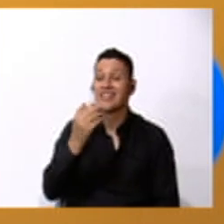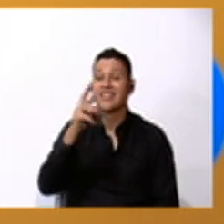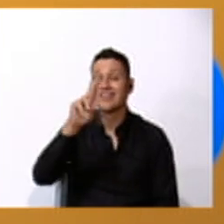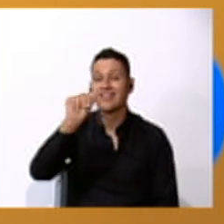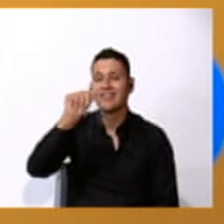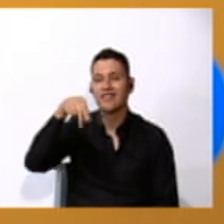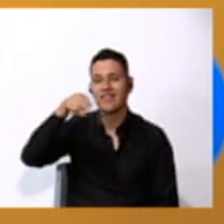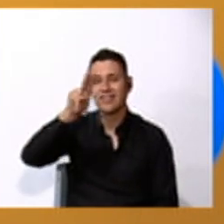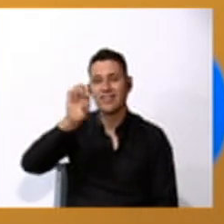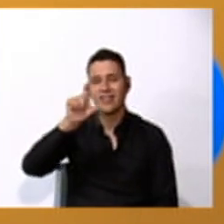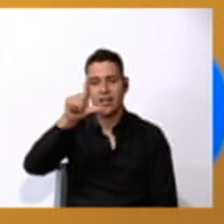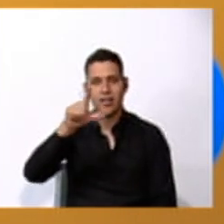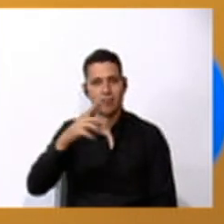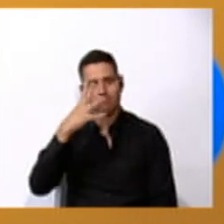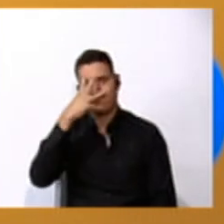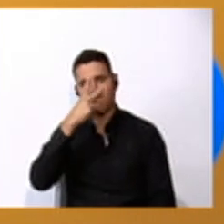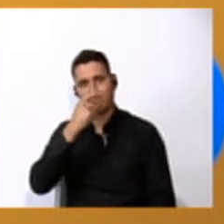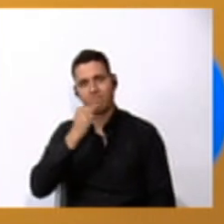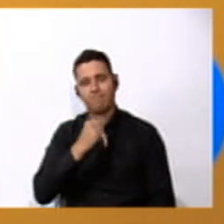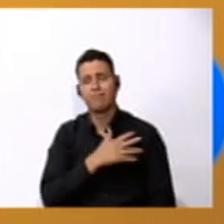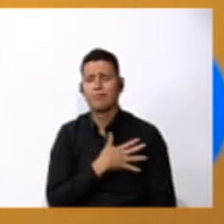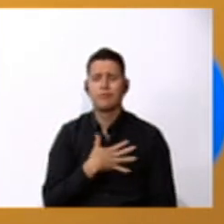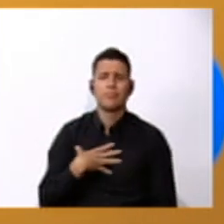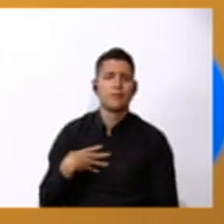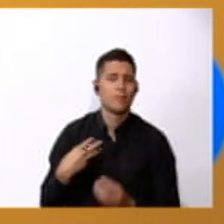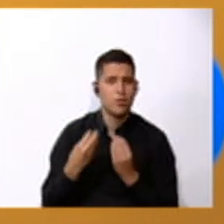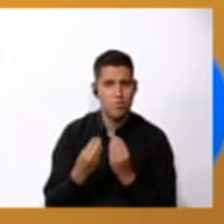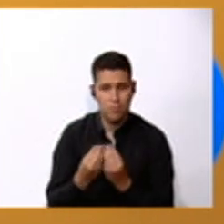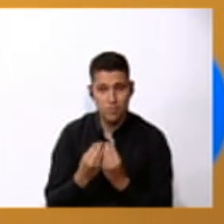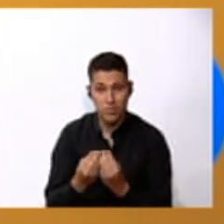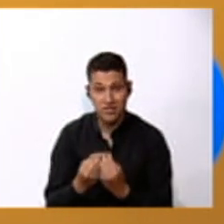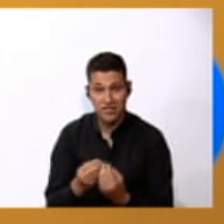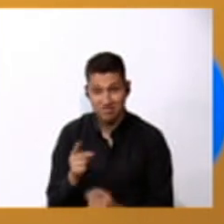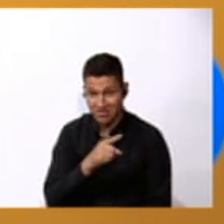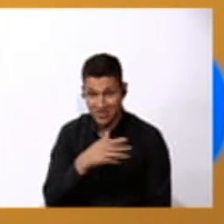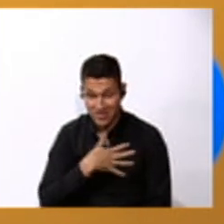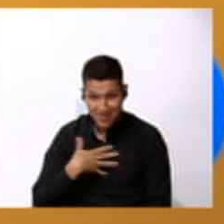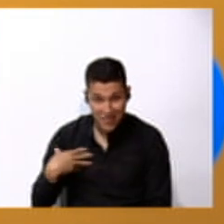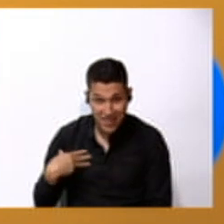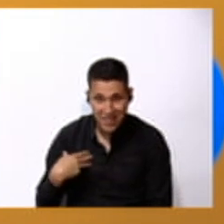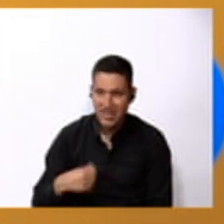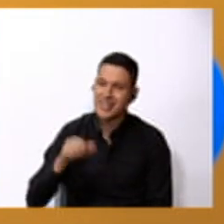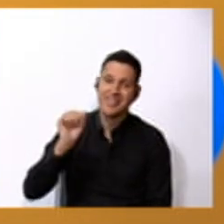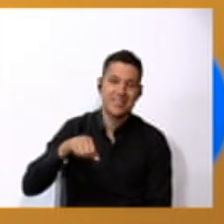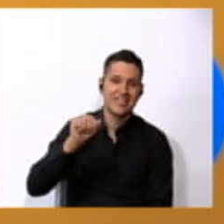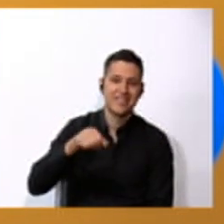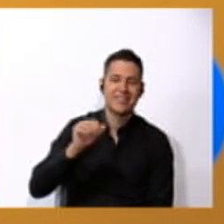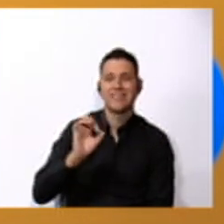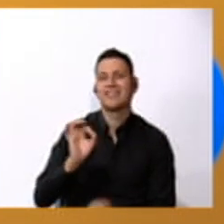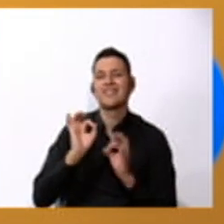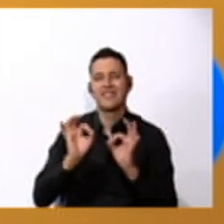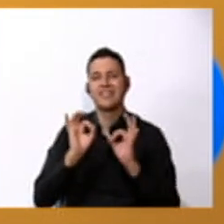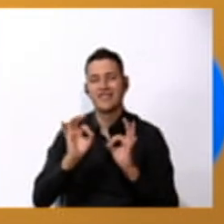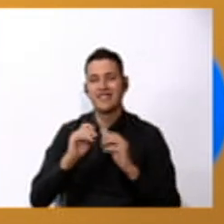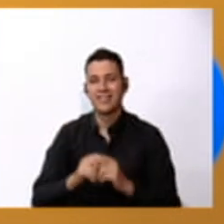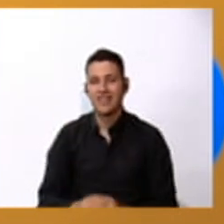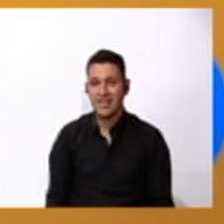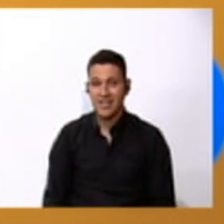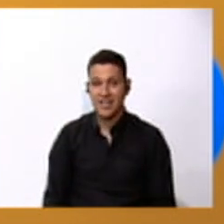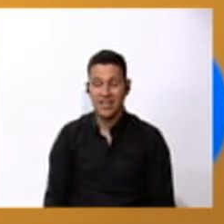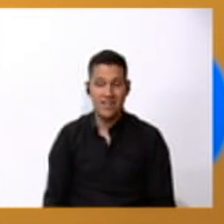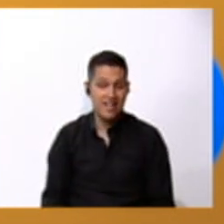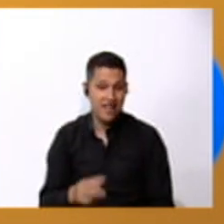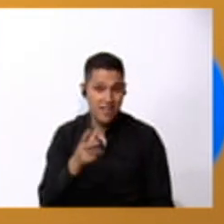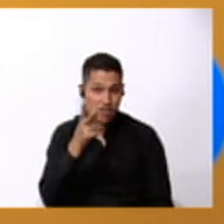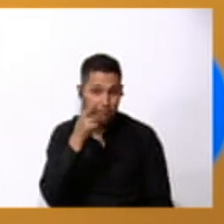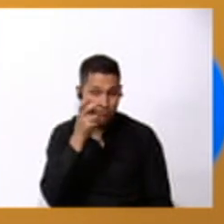beautiful. I love it. Did you like it? Yes, very good. Did you listen to